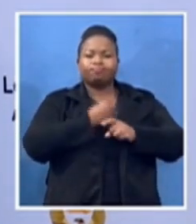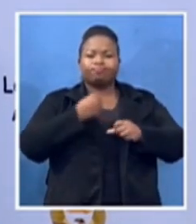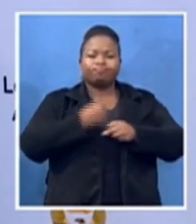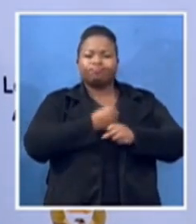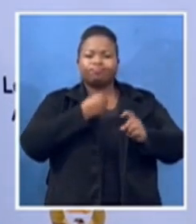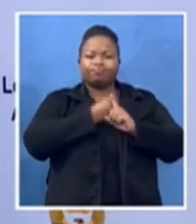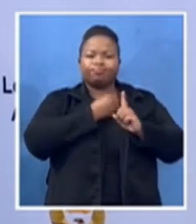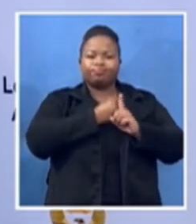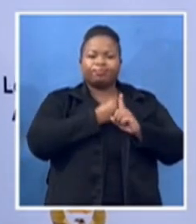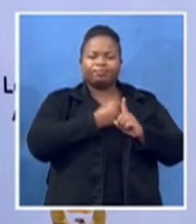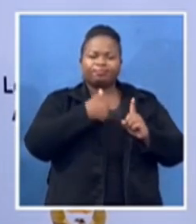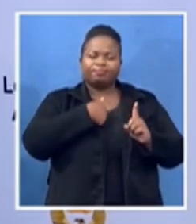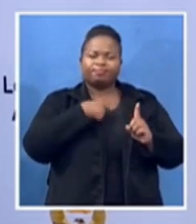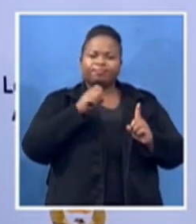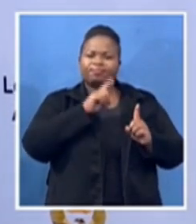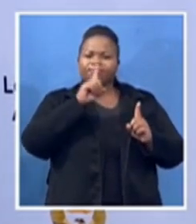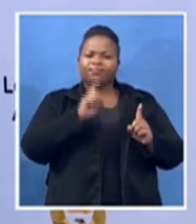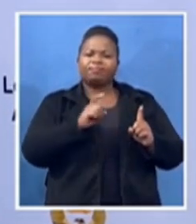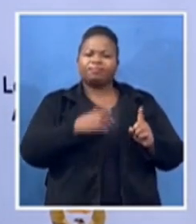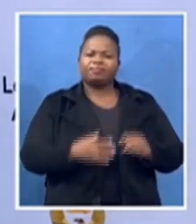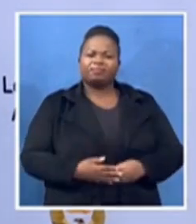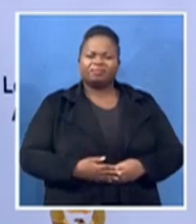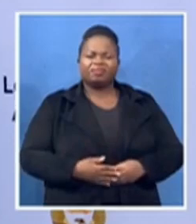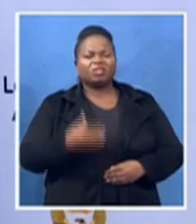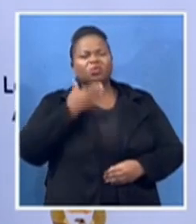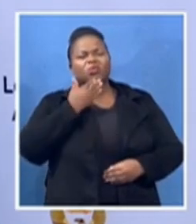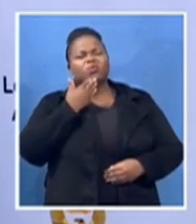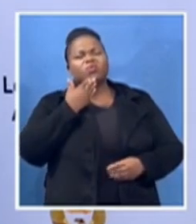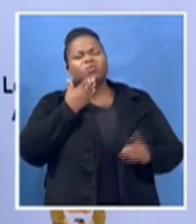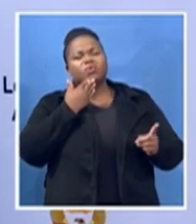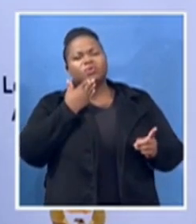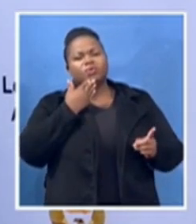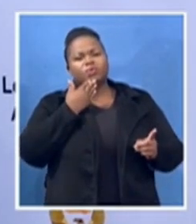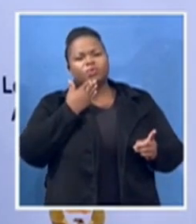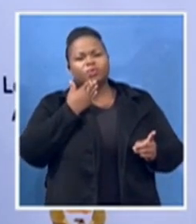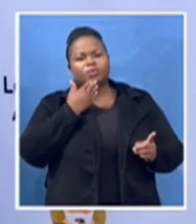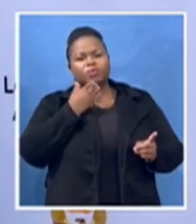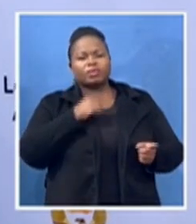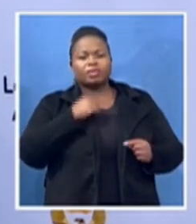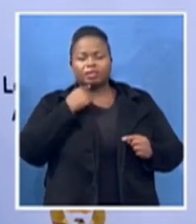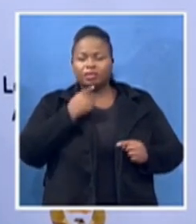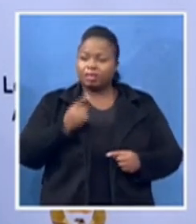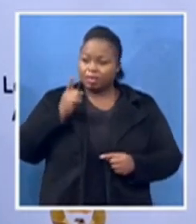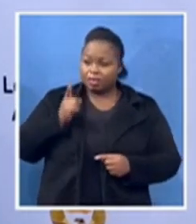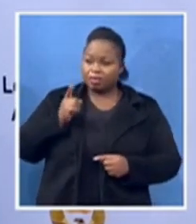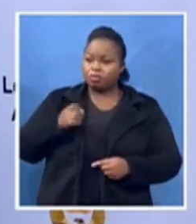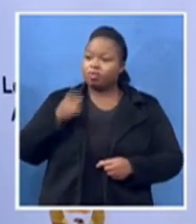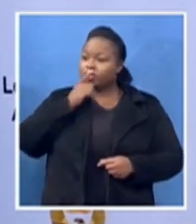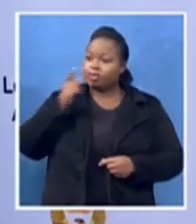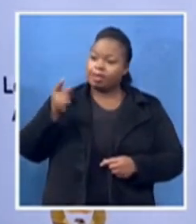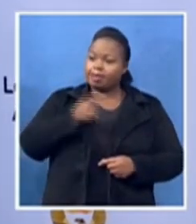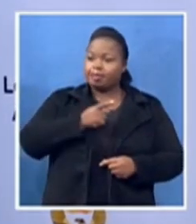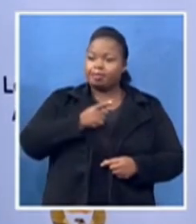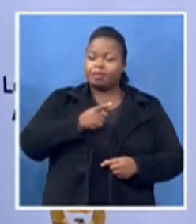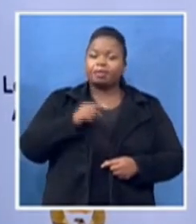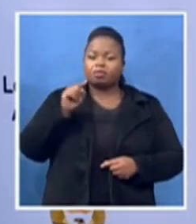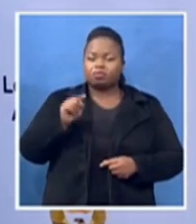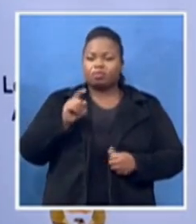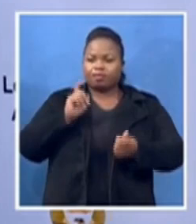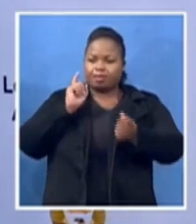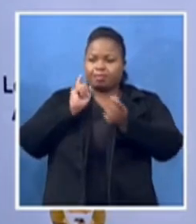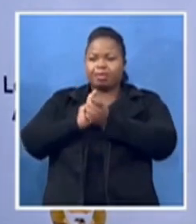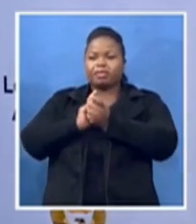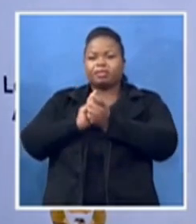speaking to he said tell them that you have met Charlotte